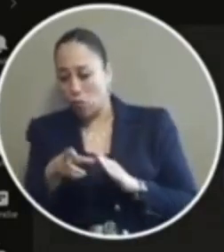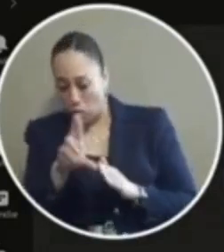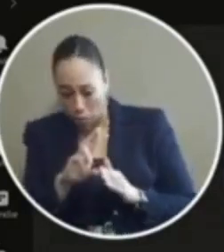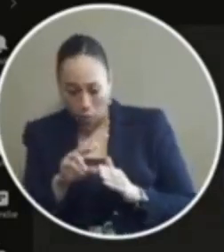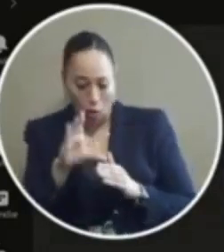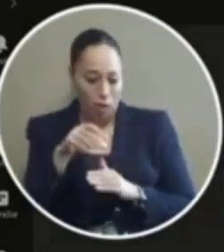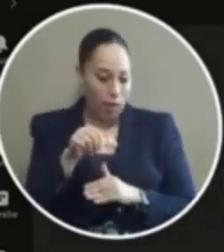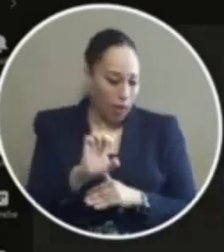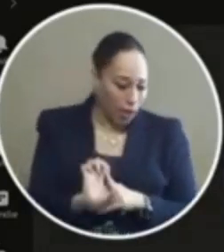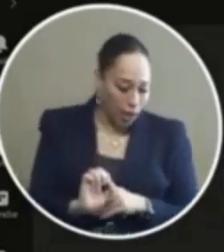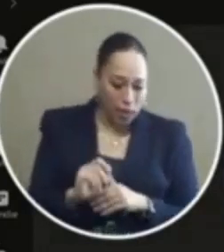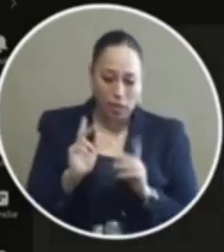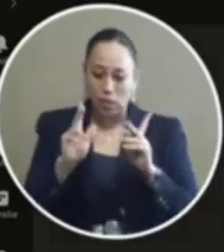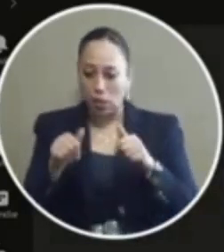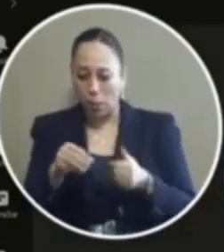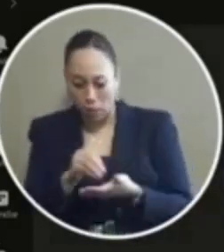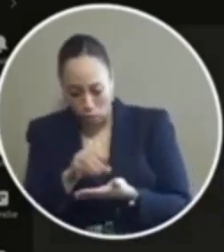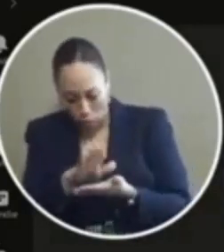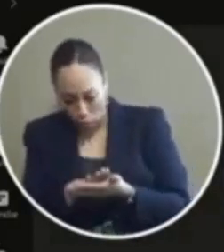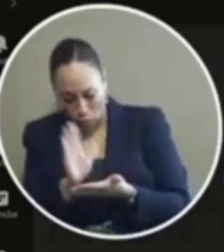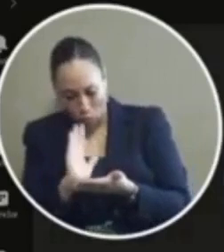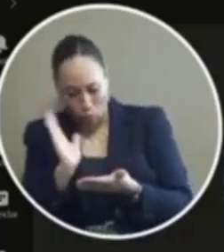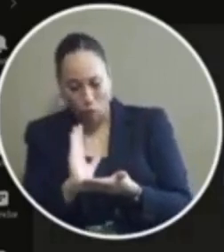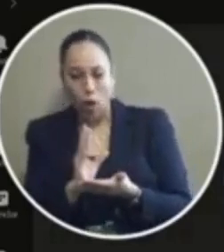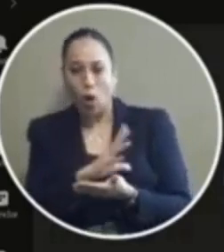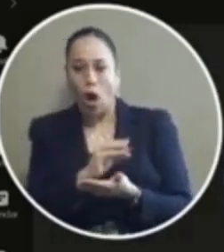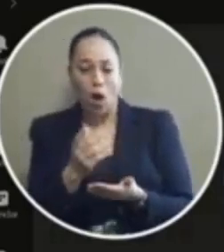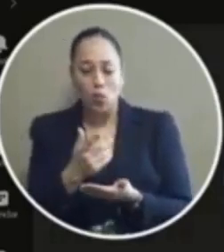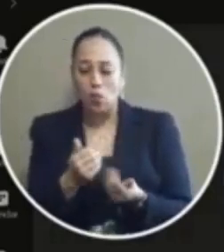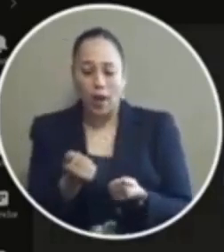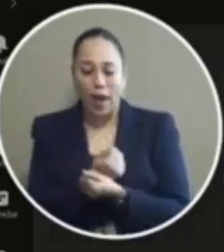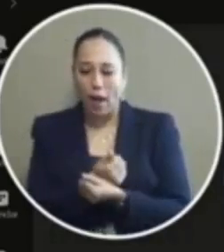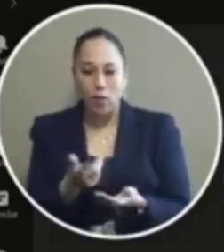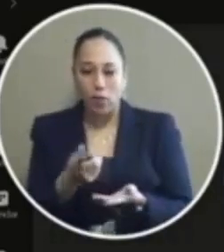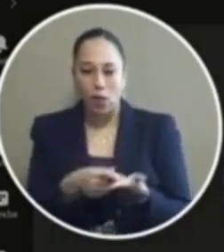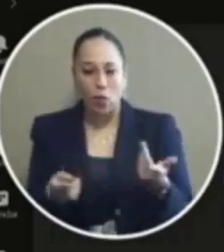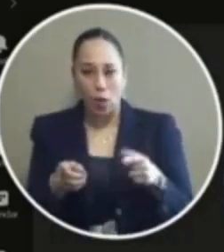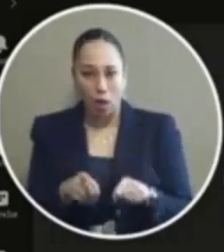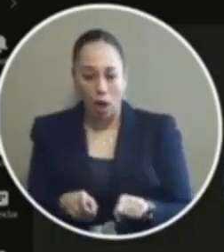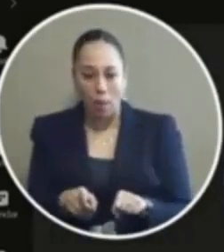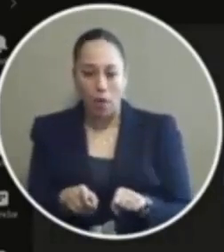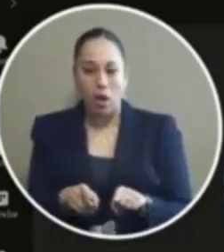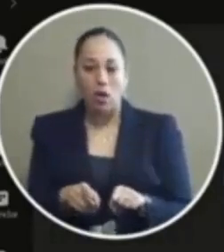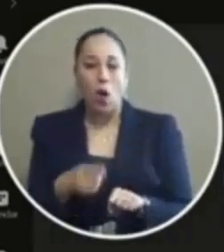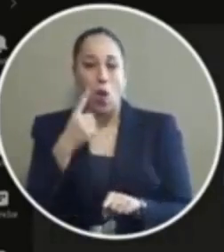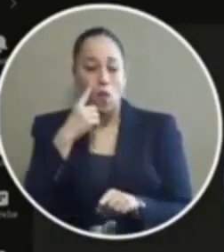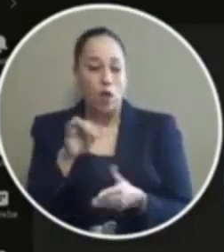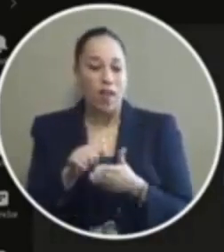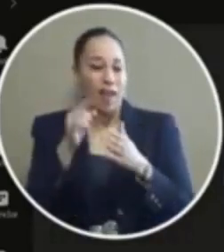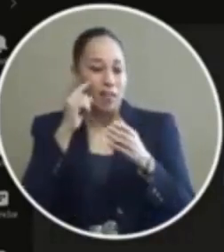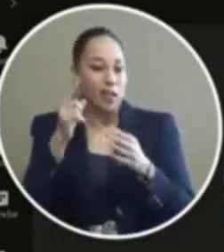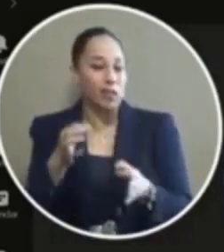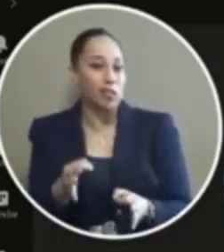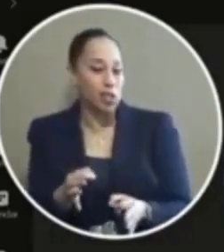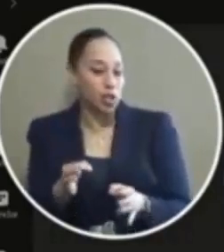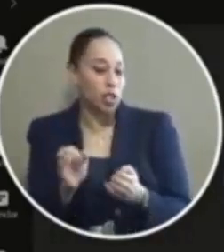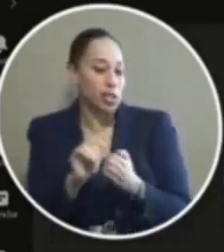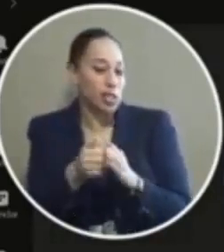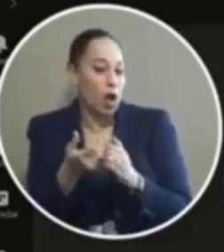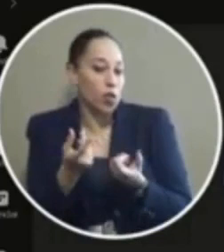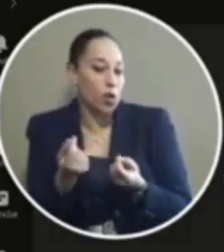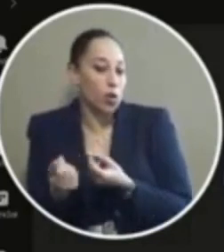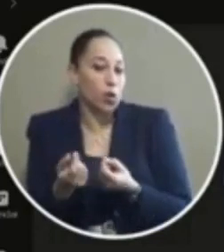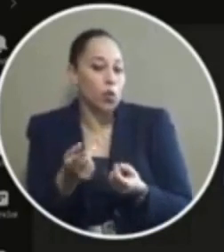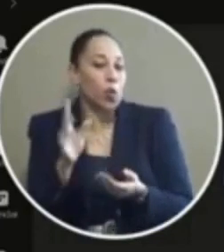after they reviewed the person's record and whatever else they thought was pertinent to the decision as to how they were going to